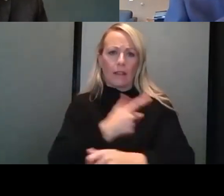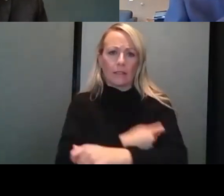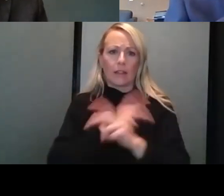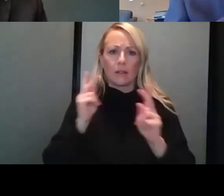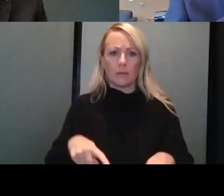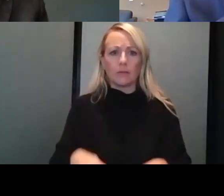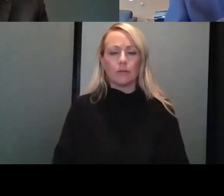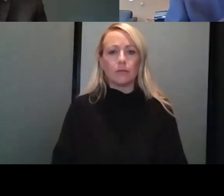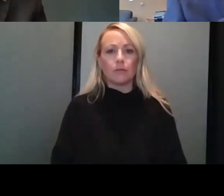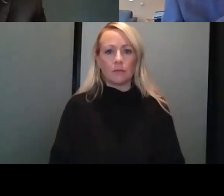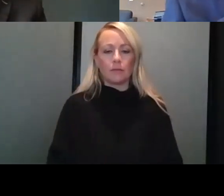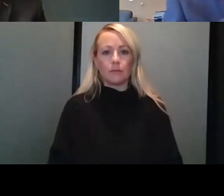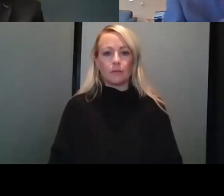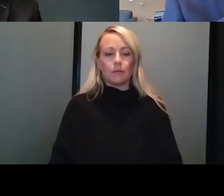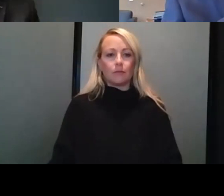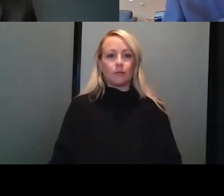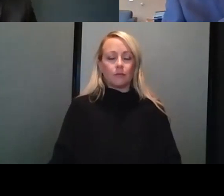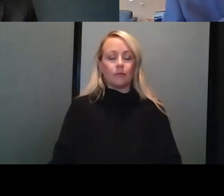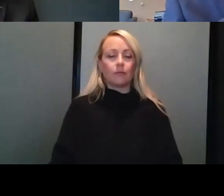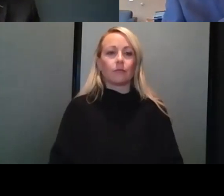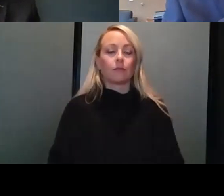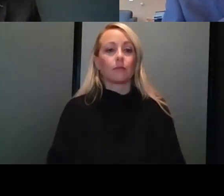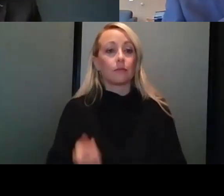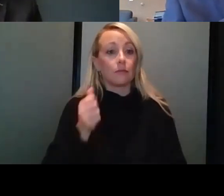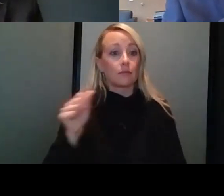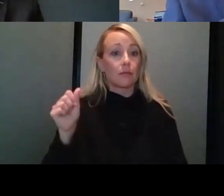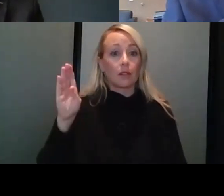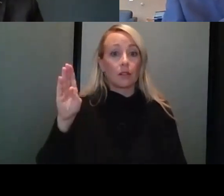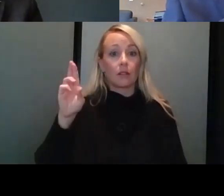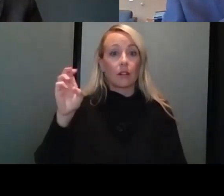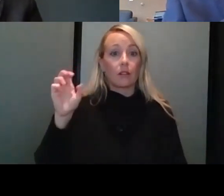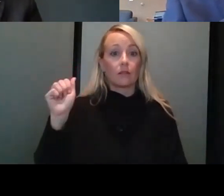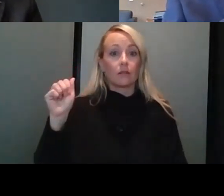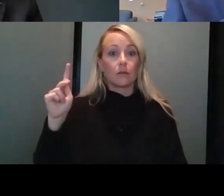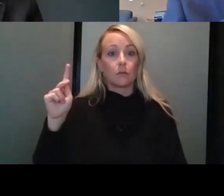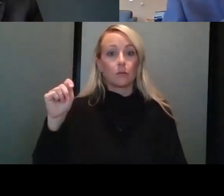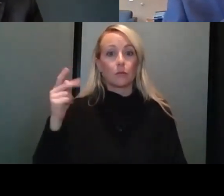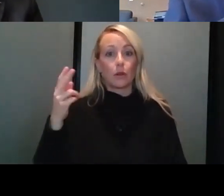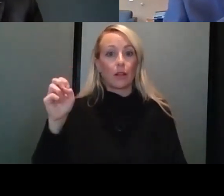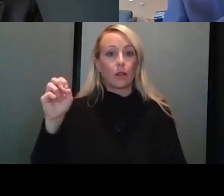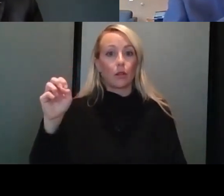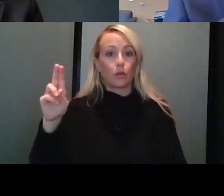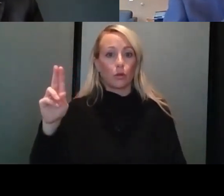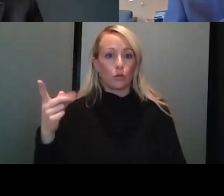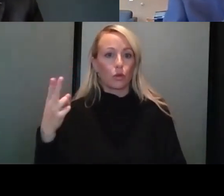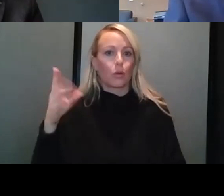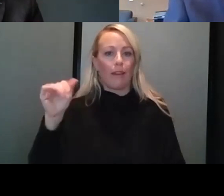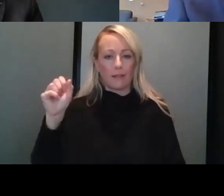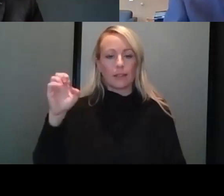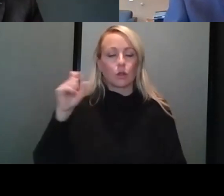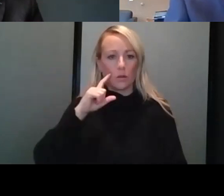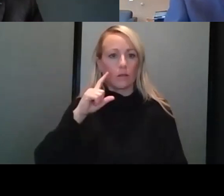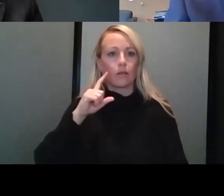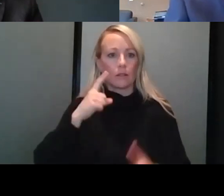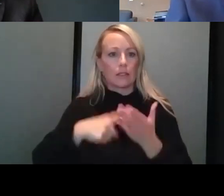I think there's some questions about breakthrough cases, which I think is referring to those who were vaccinated. So I think you've addressed that. I know you